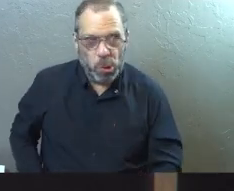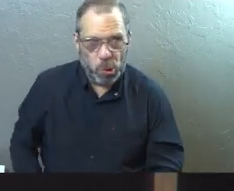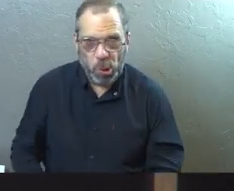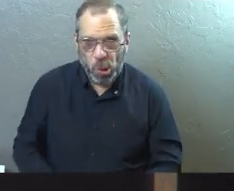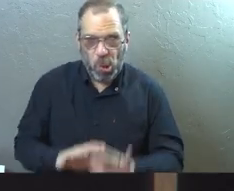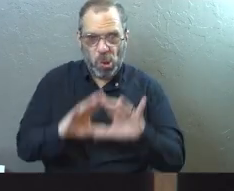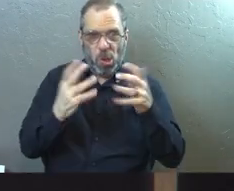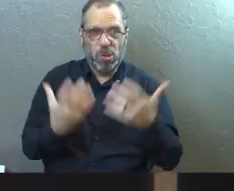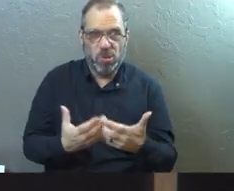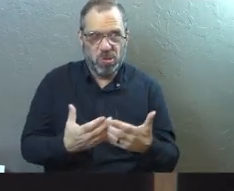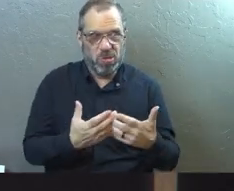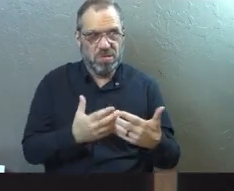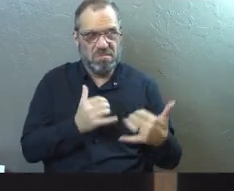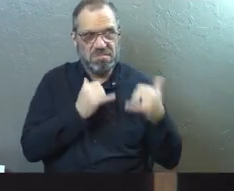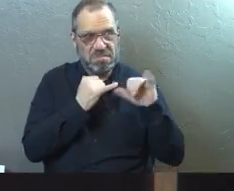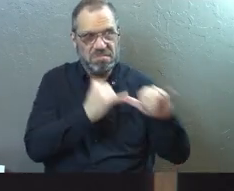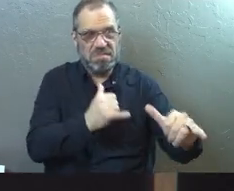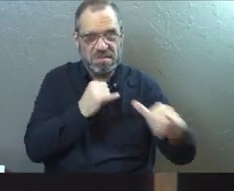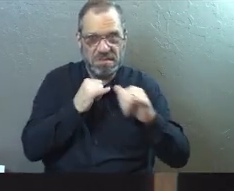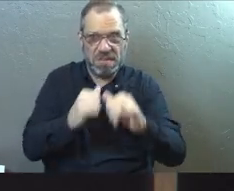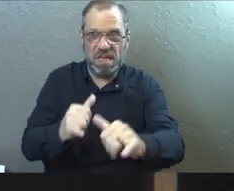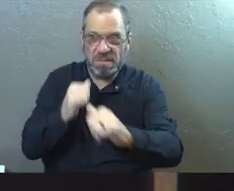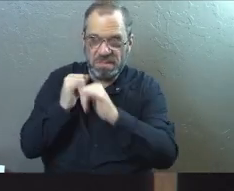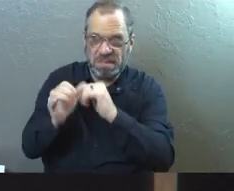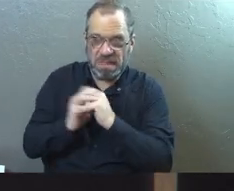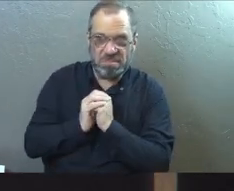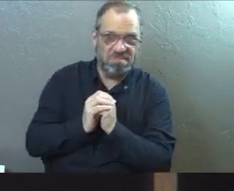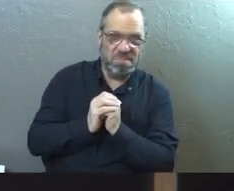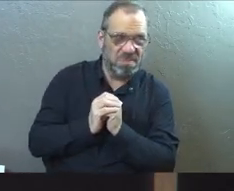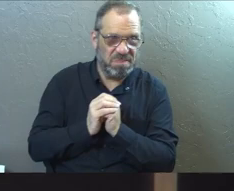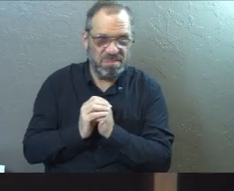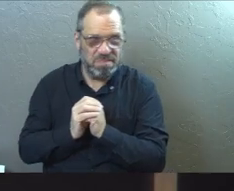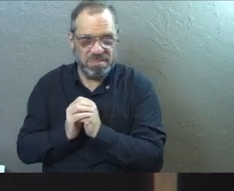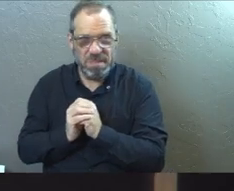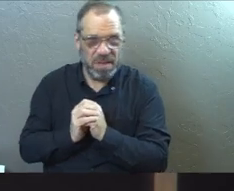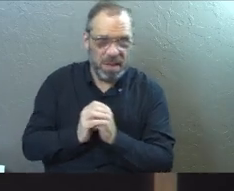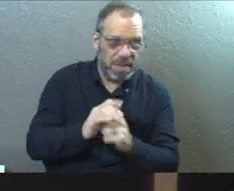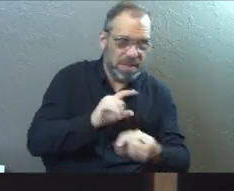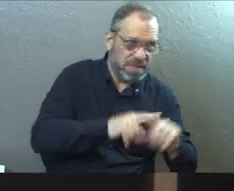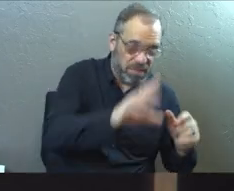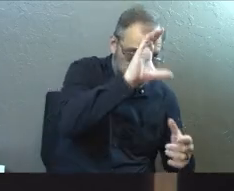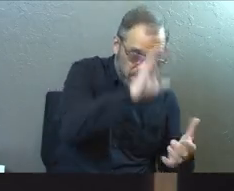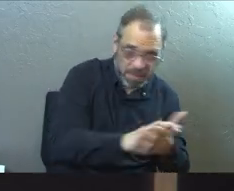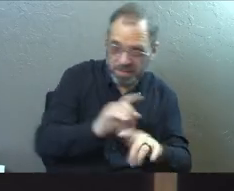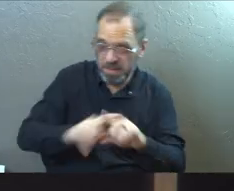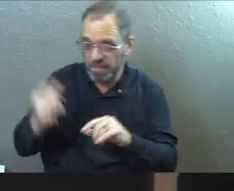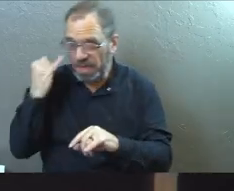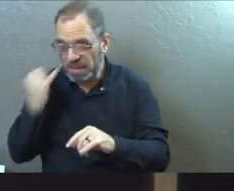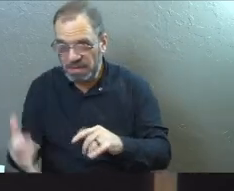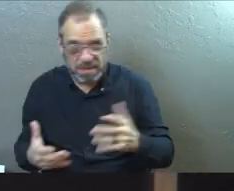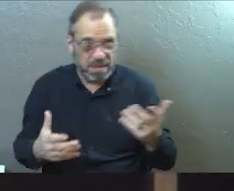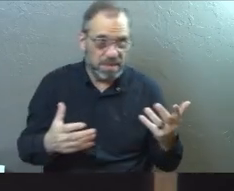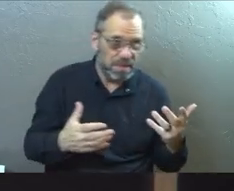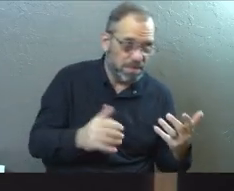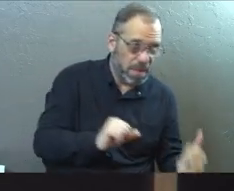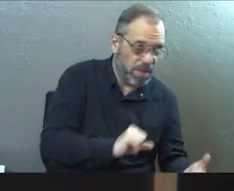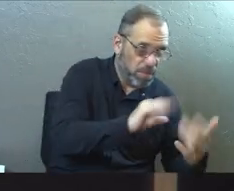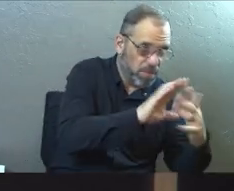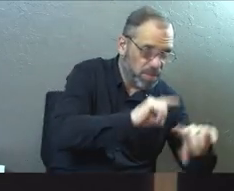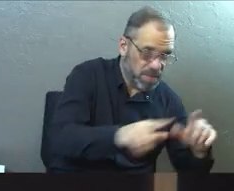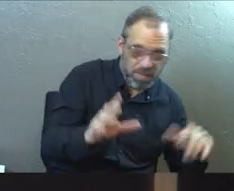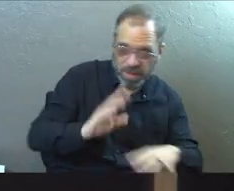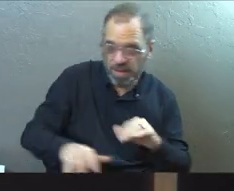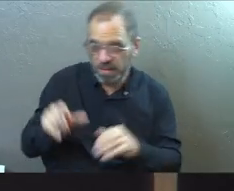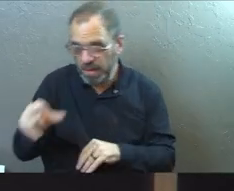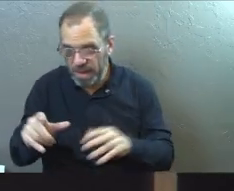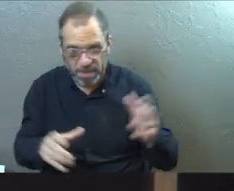of churches who don't really have maybe everything on the same page. A few different beliefs here, different ideas here. Maybe would approach this situation